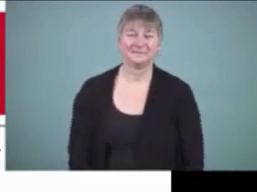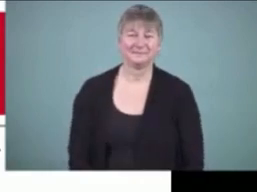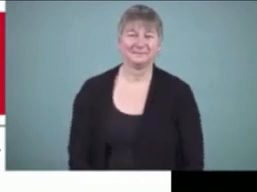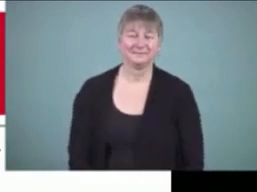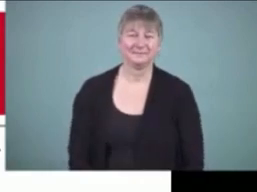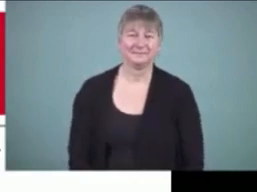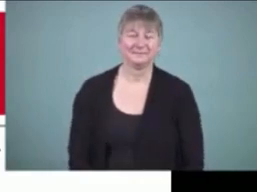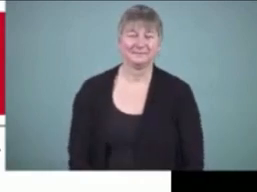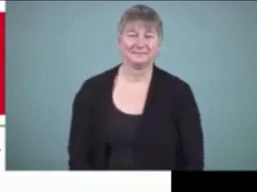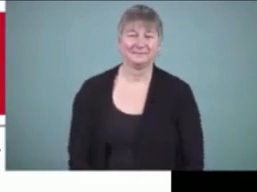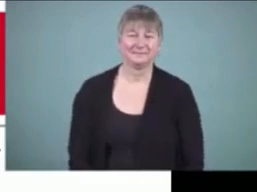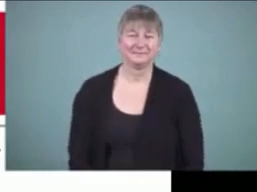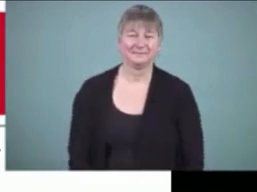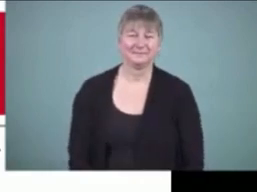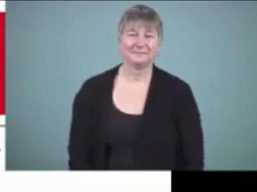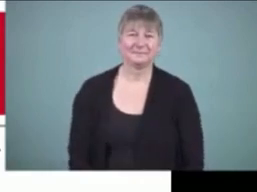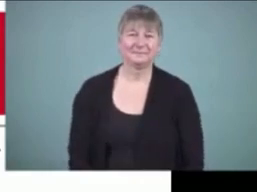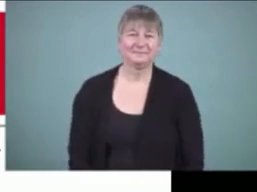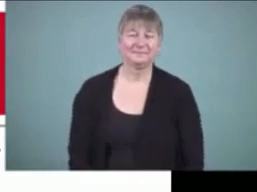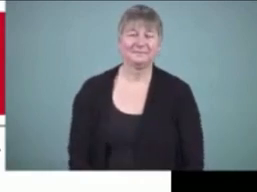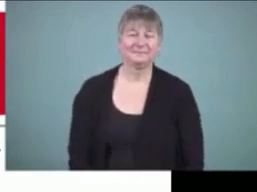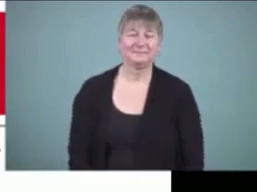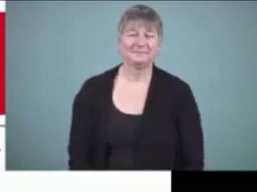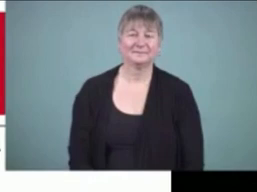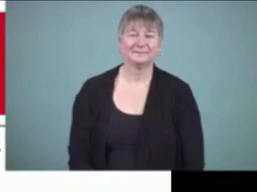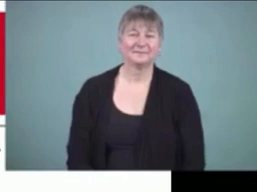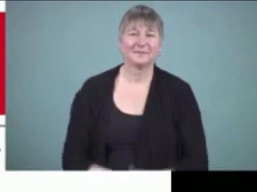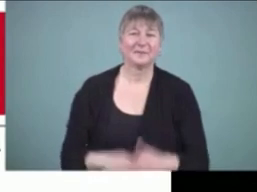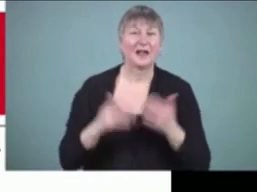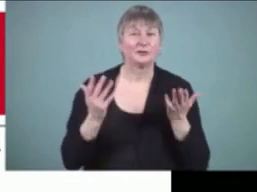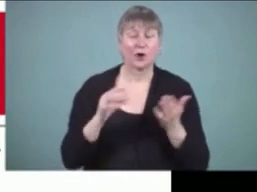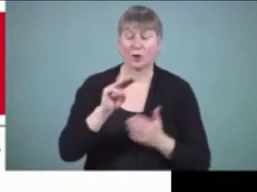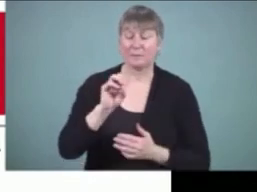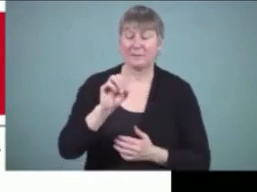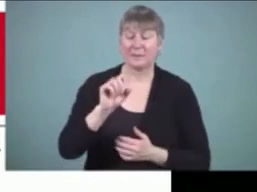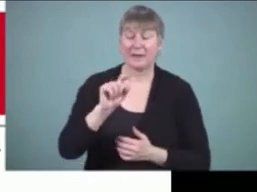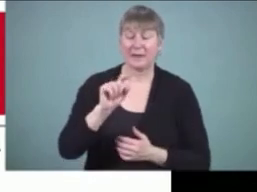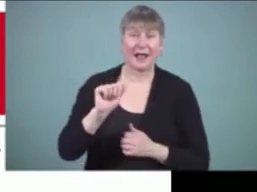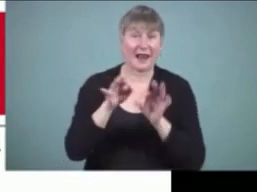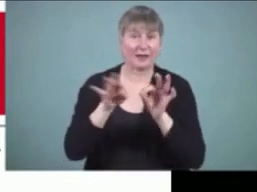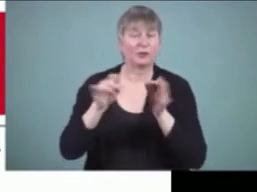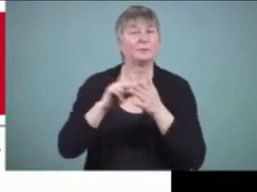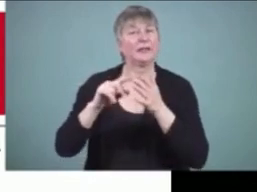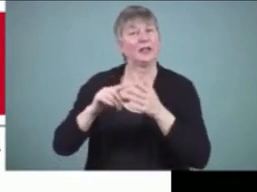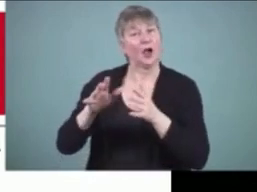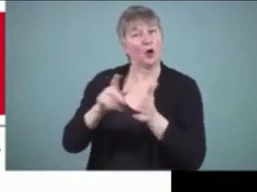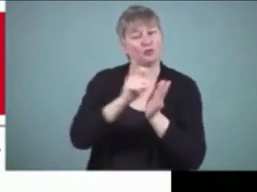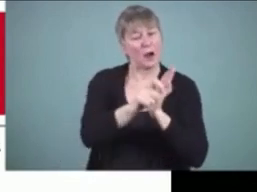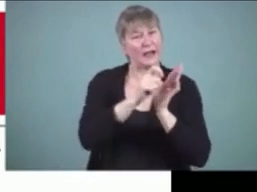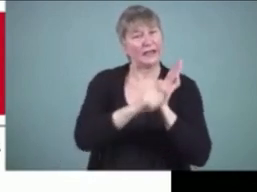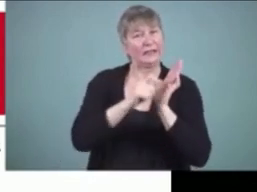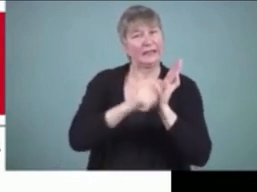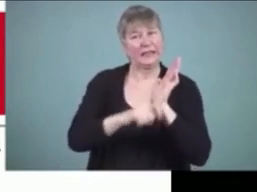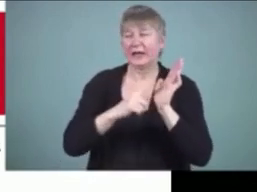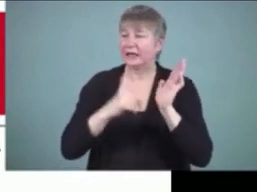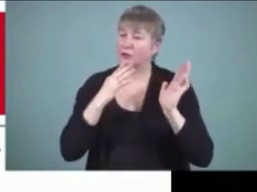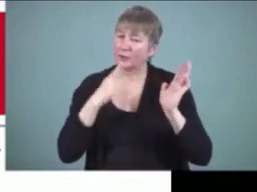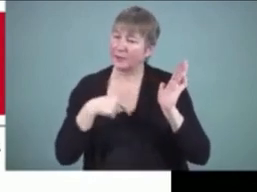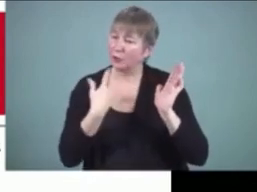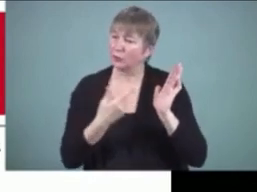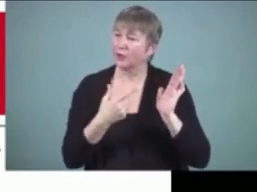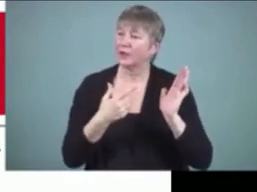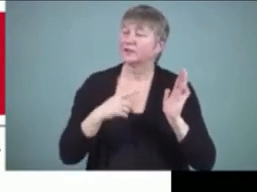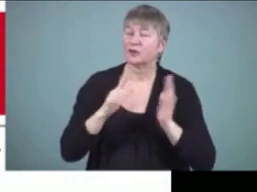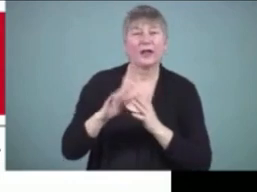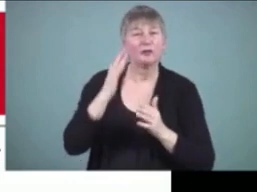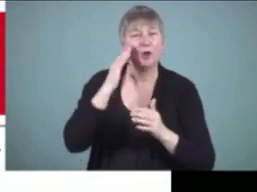using meta language however can be helpful teaching kids to talk about their writing using words like word and